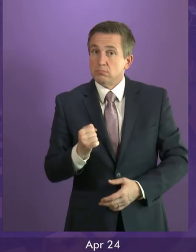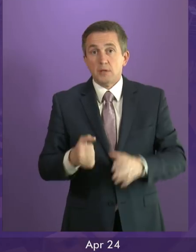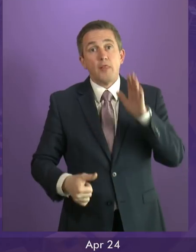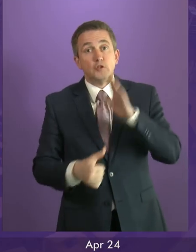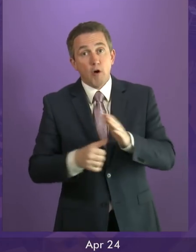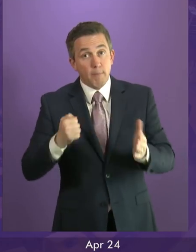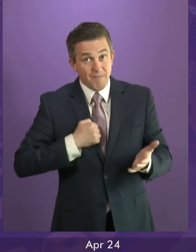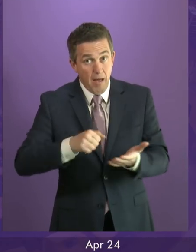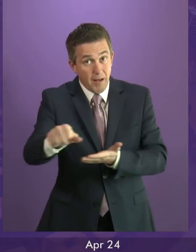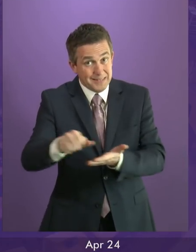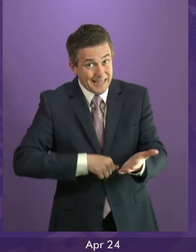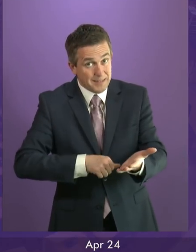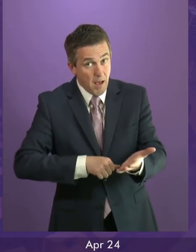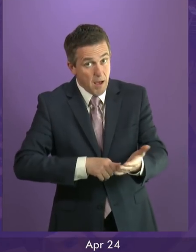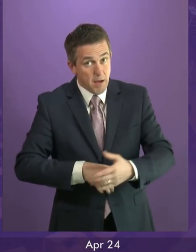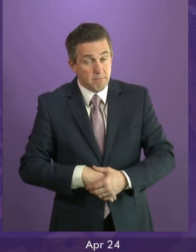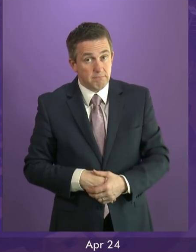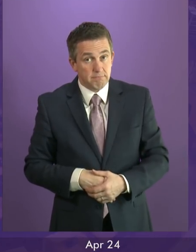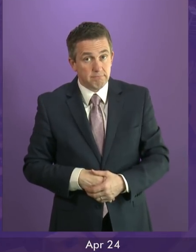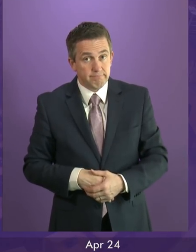of this party's agenda? First Minister.